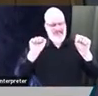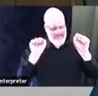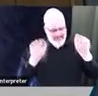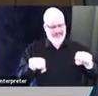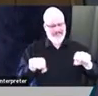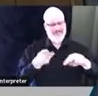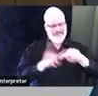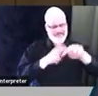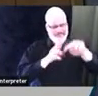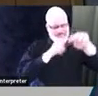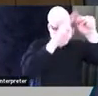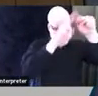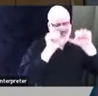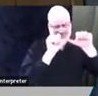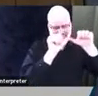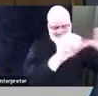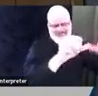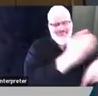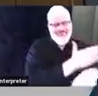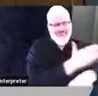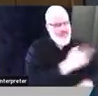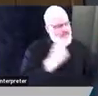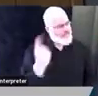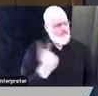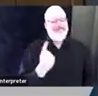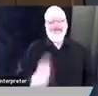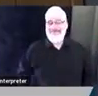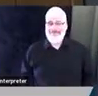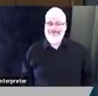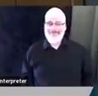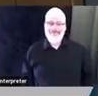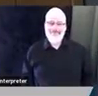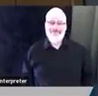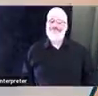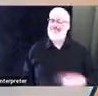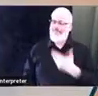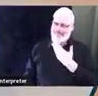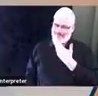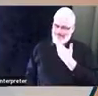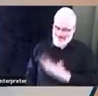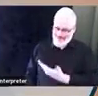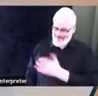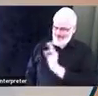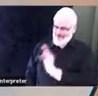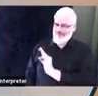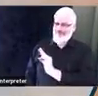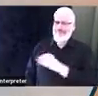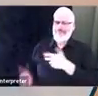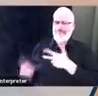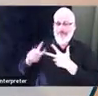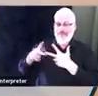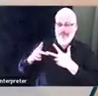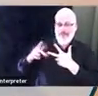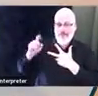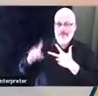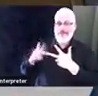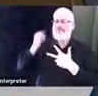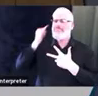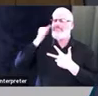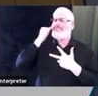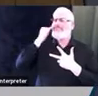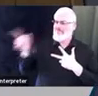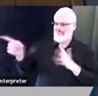Thank you. If you are selected as the next chief. What are your priorities for the first